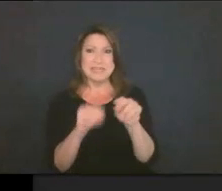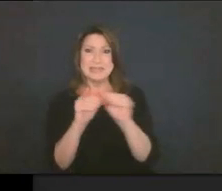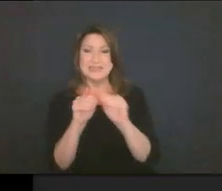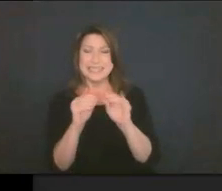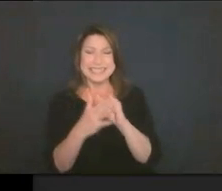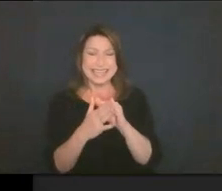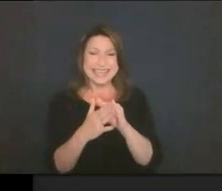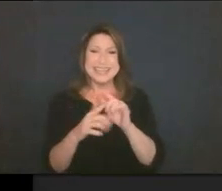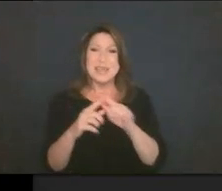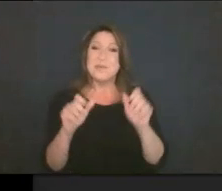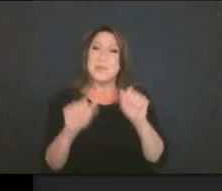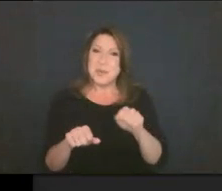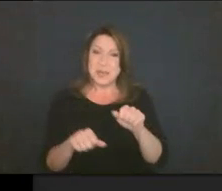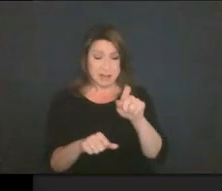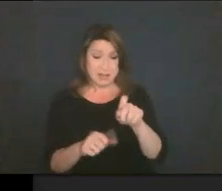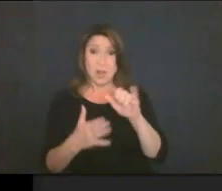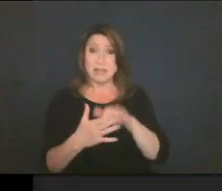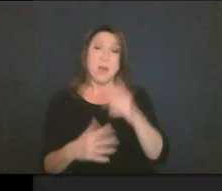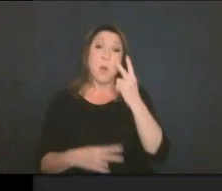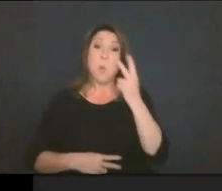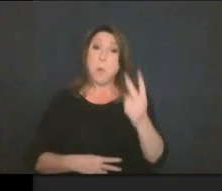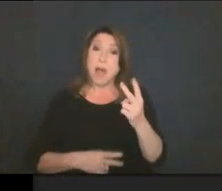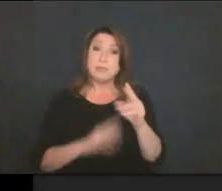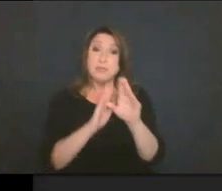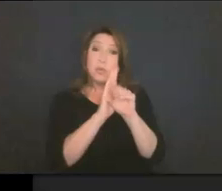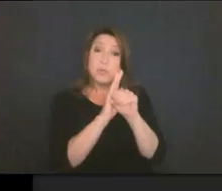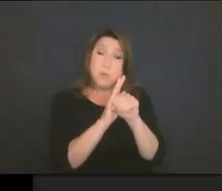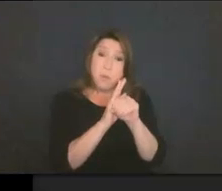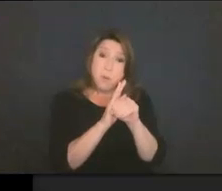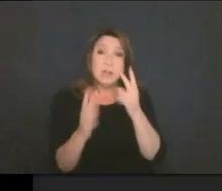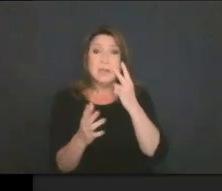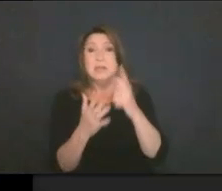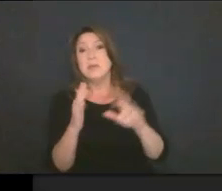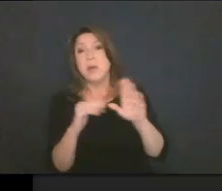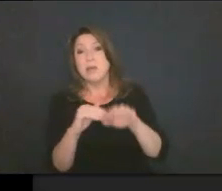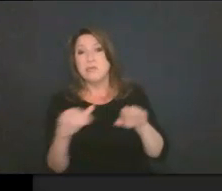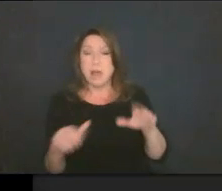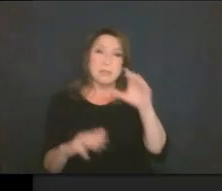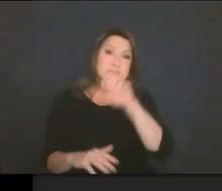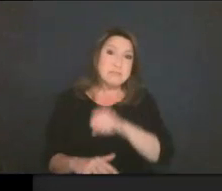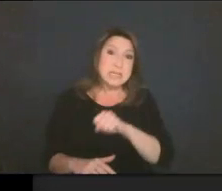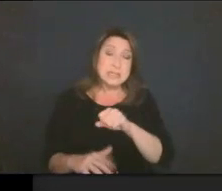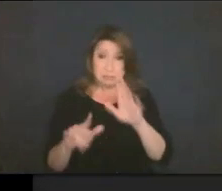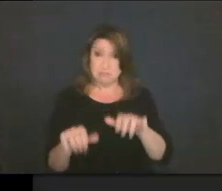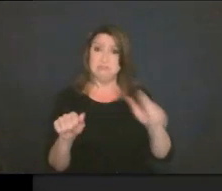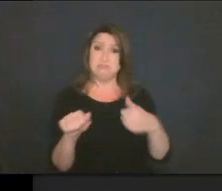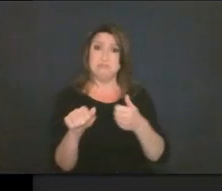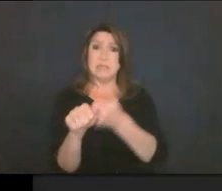you would be able to click on that, watch the recording, see what your child missed and get caught up.